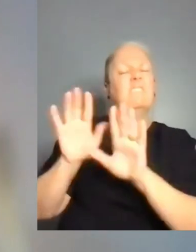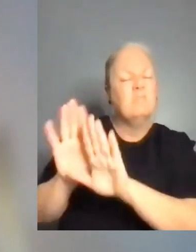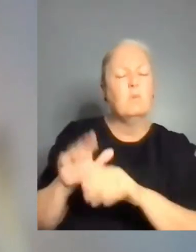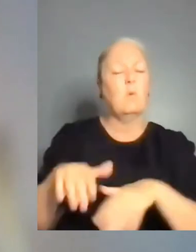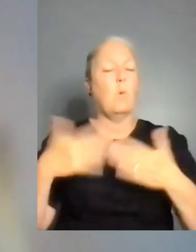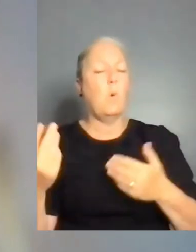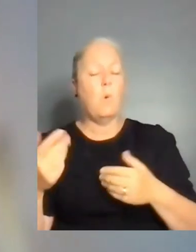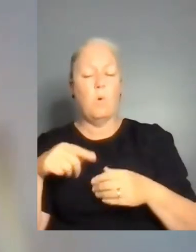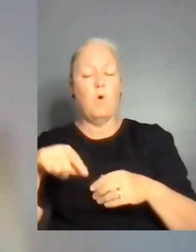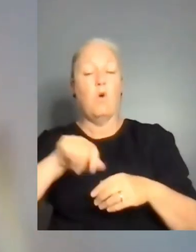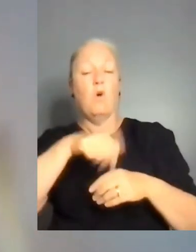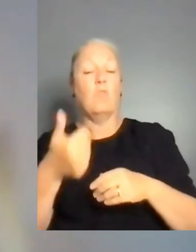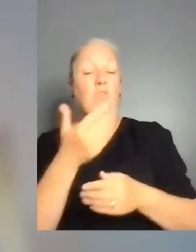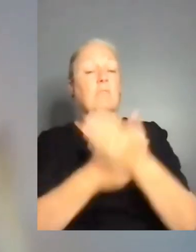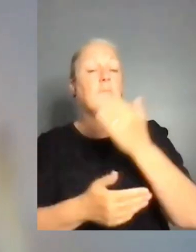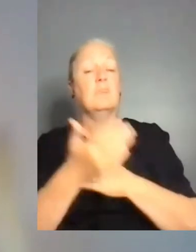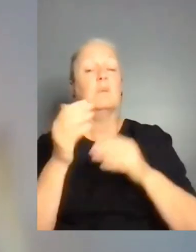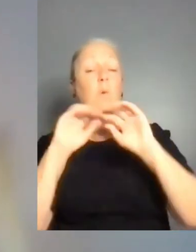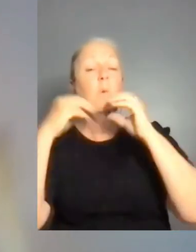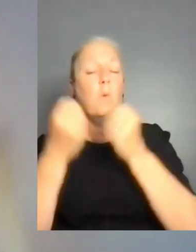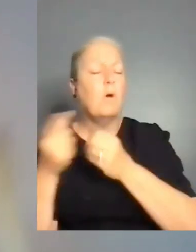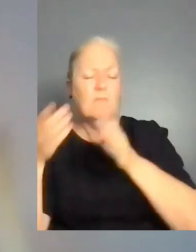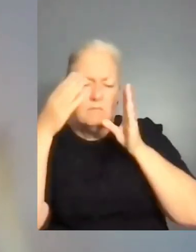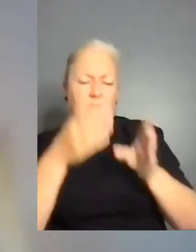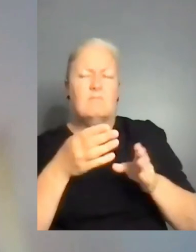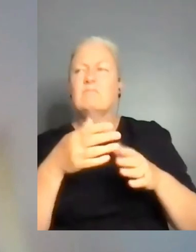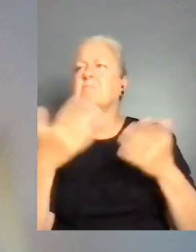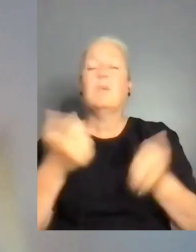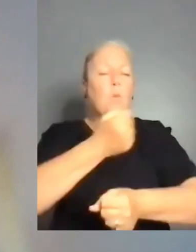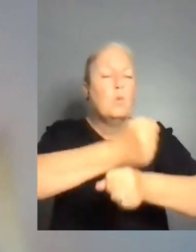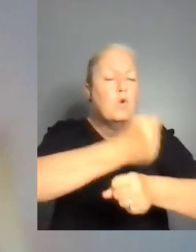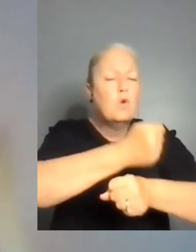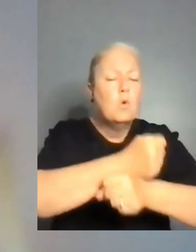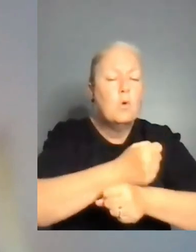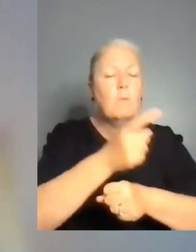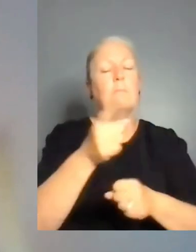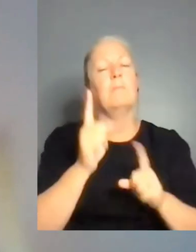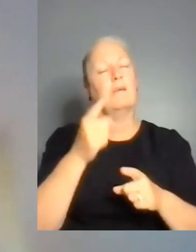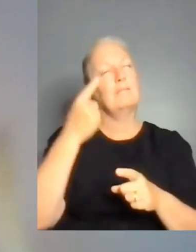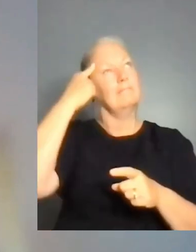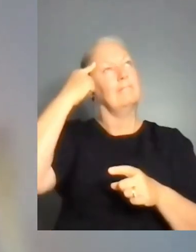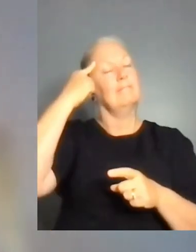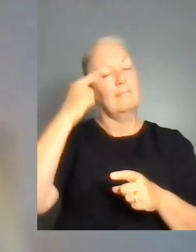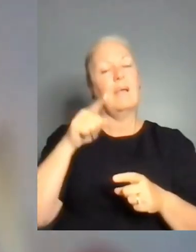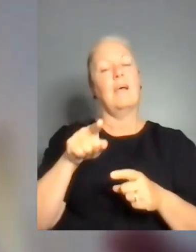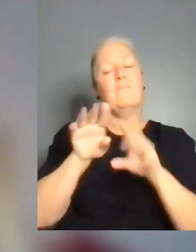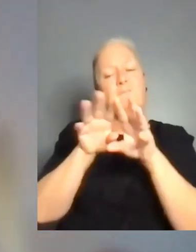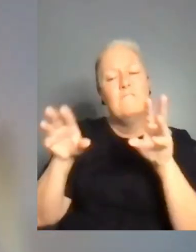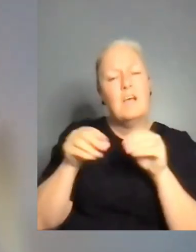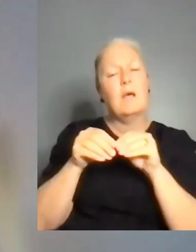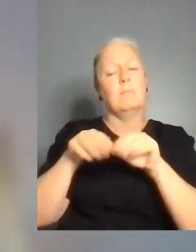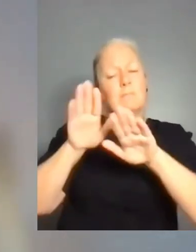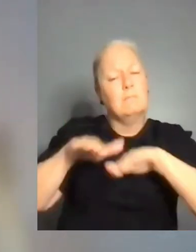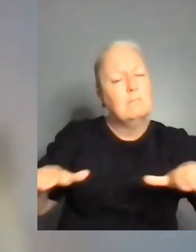not to forget the children with disabilities and their parents. So ideally, there's a consortium